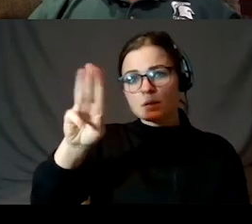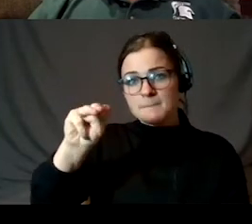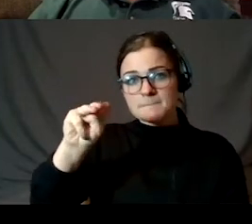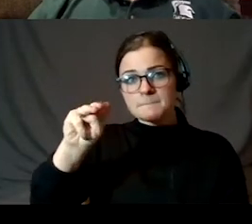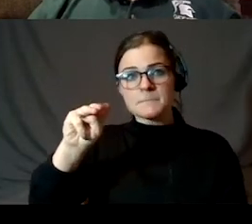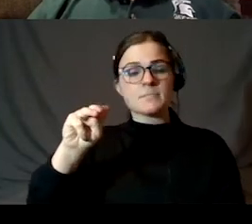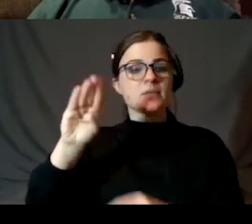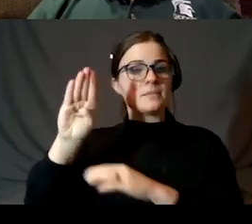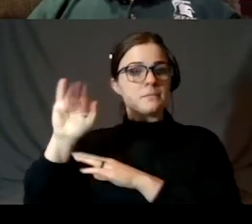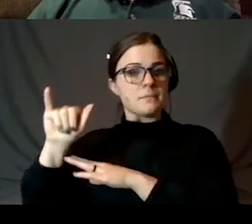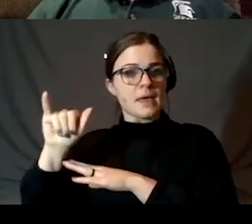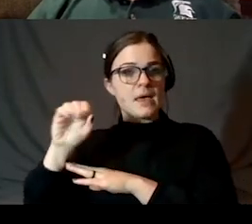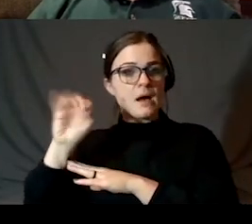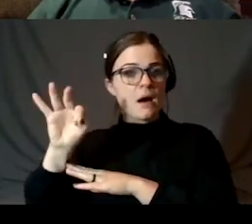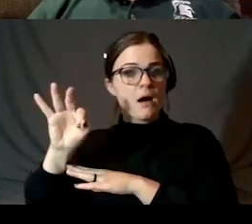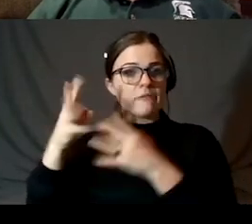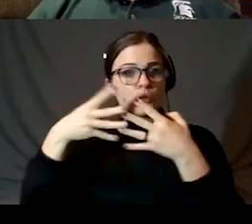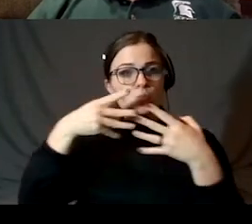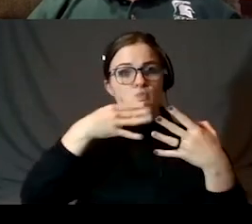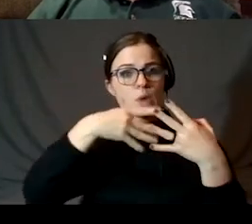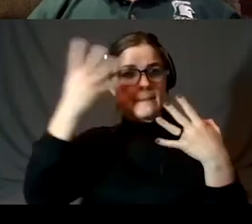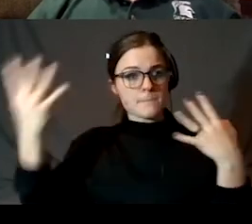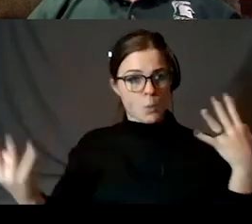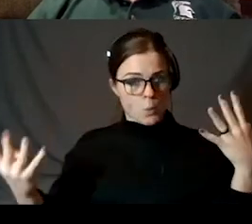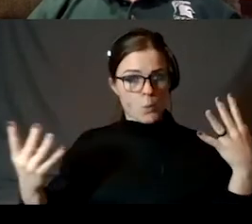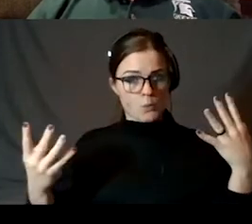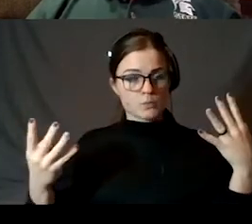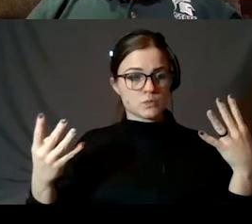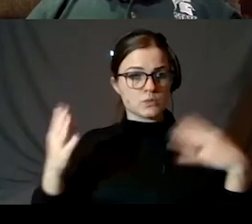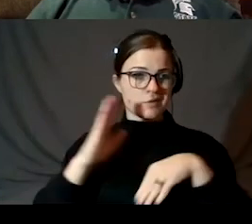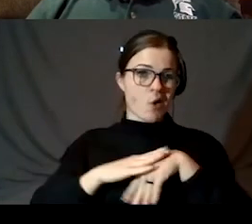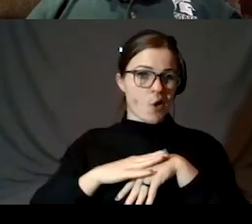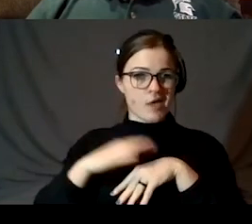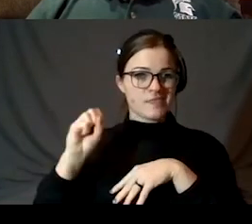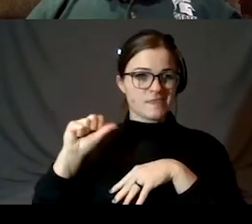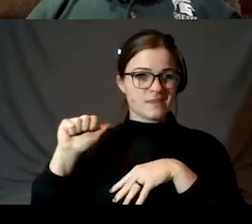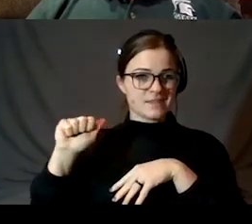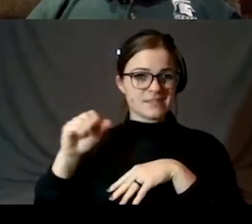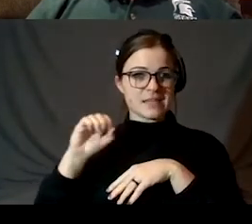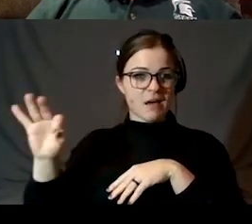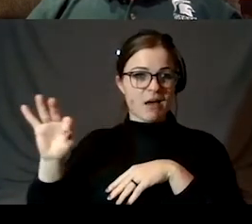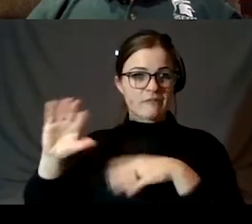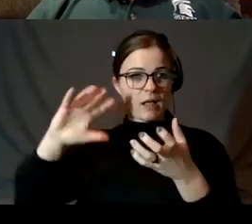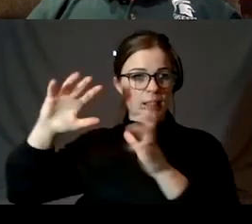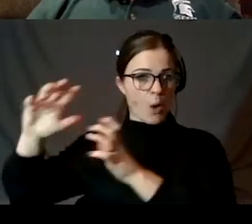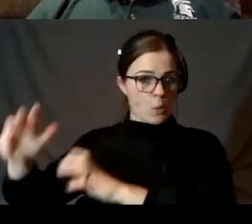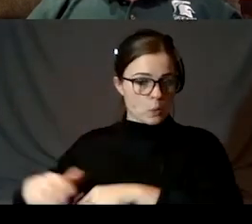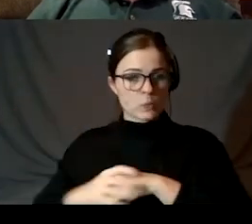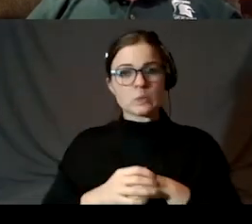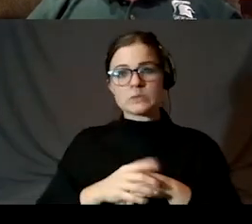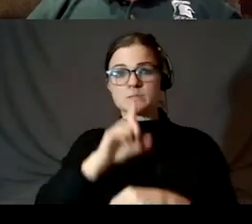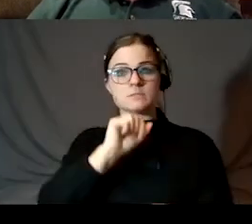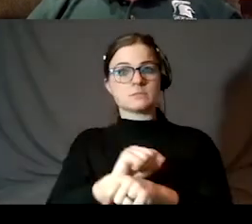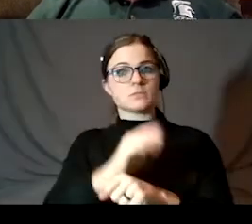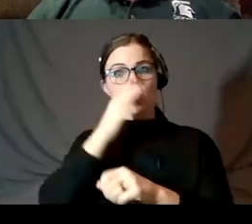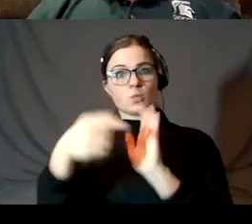Rainbows here, the Bay of Rainbows on the Sea of Clouds, really stands out in a 10